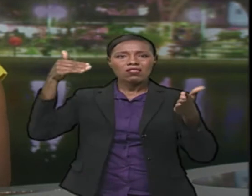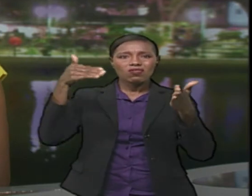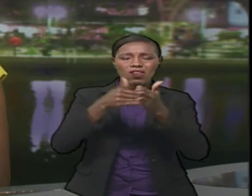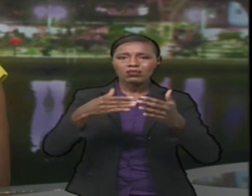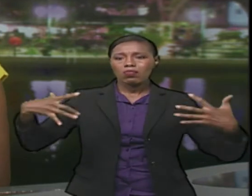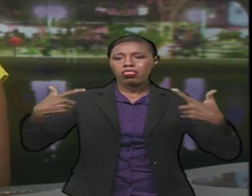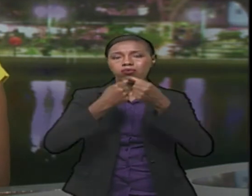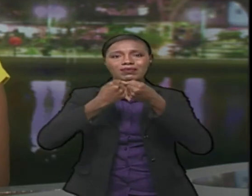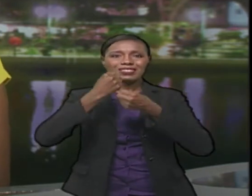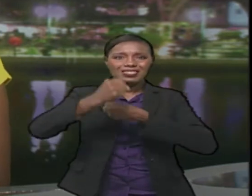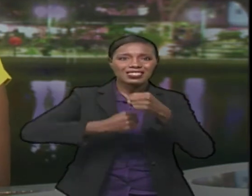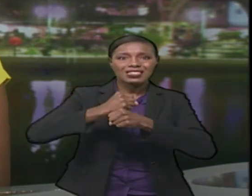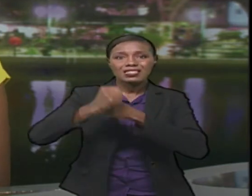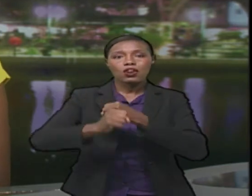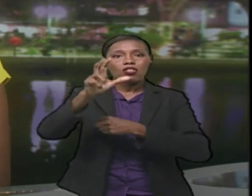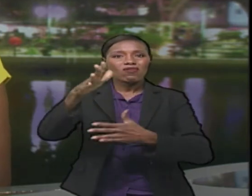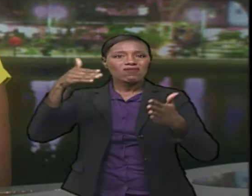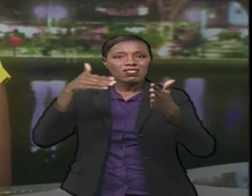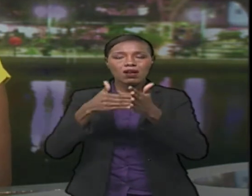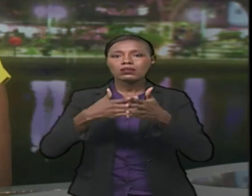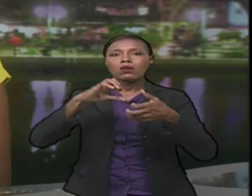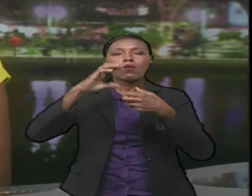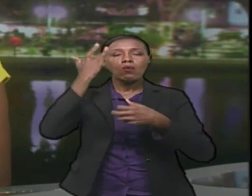about 3,000 are due to distracted driving.